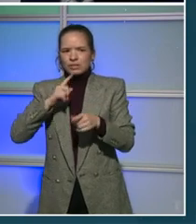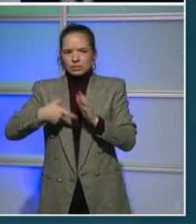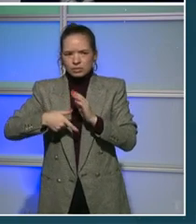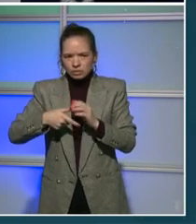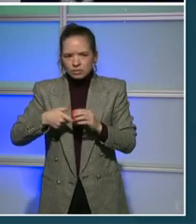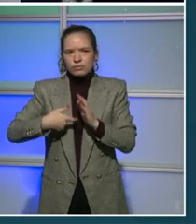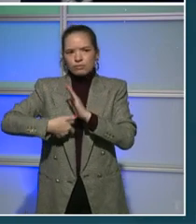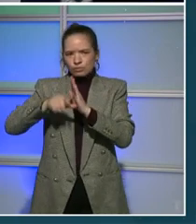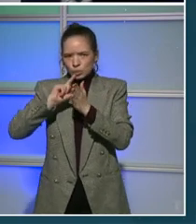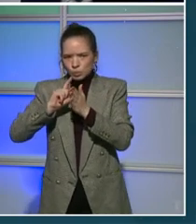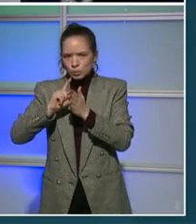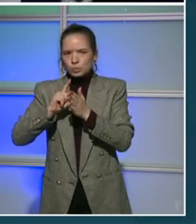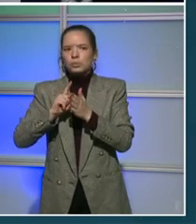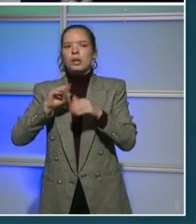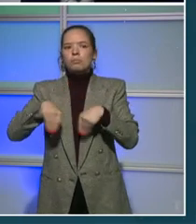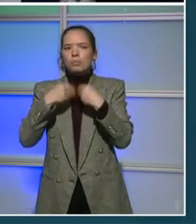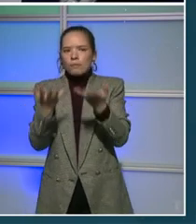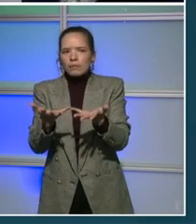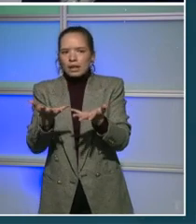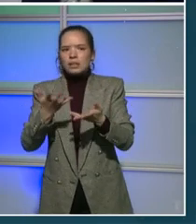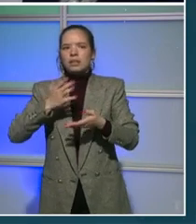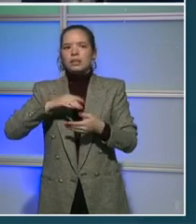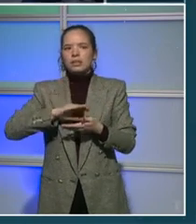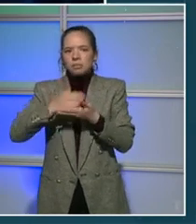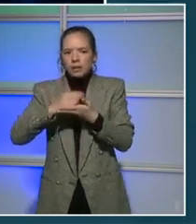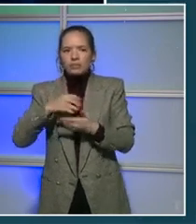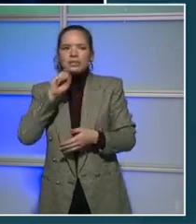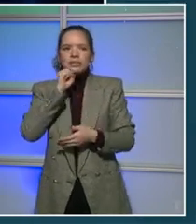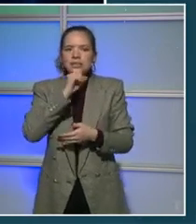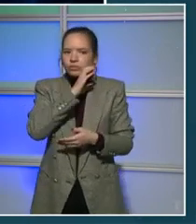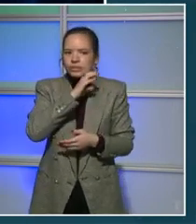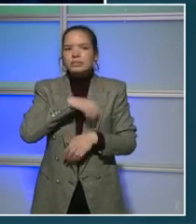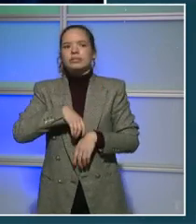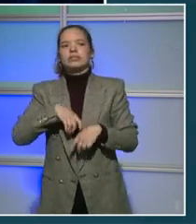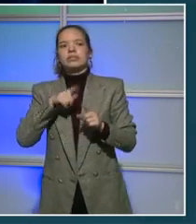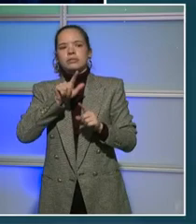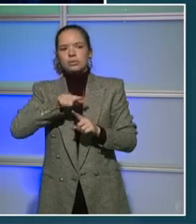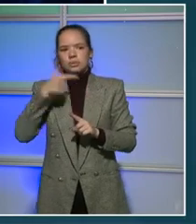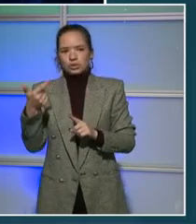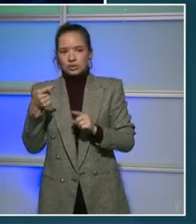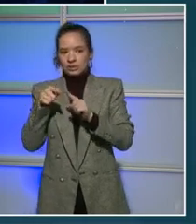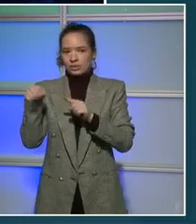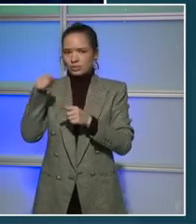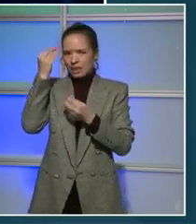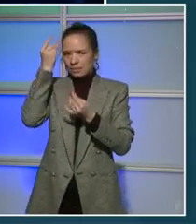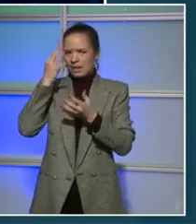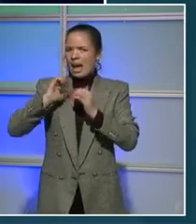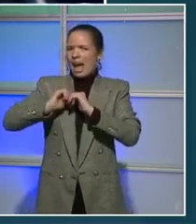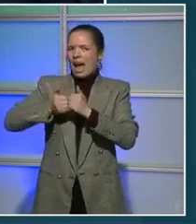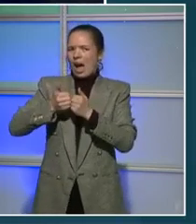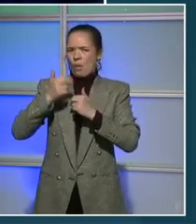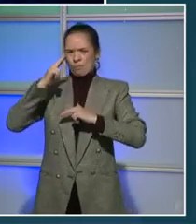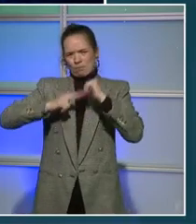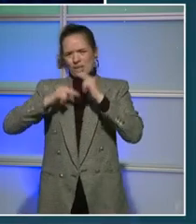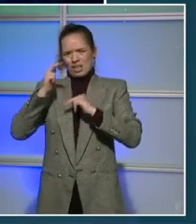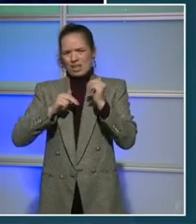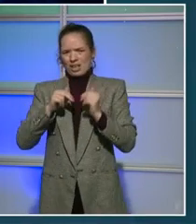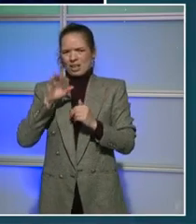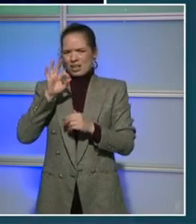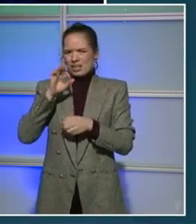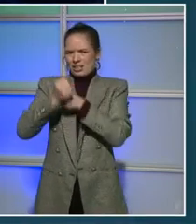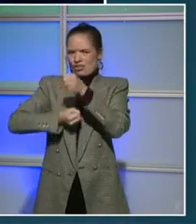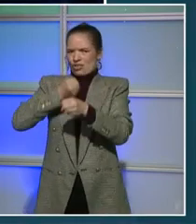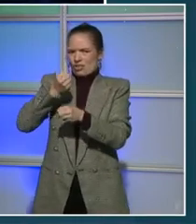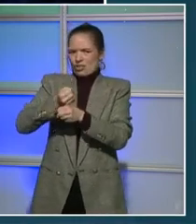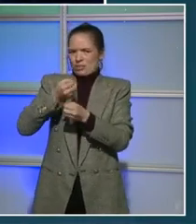in our budget, and I'm going to turn it over to Samath to listen to your ideas for how we should build the FY23 budget. Thank you so much City Administrator Donnie Hugh